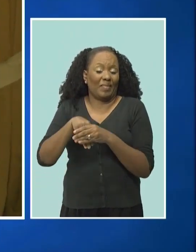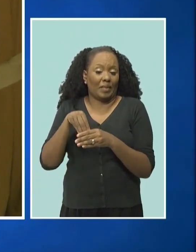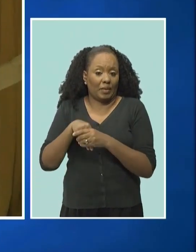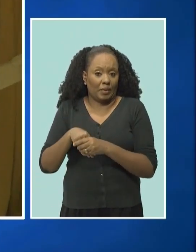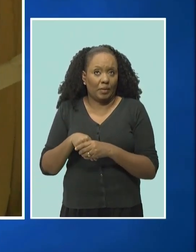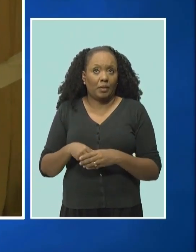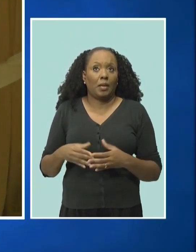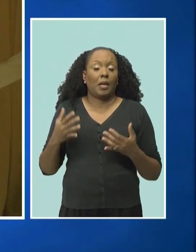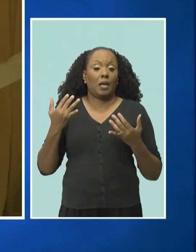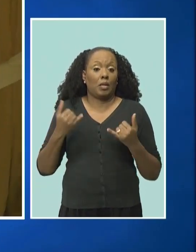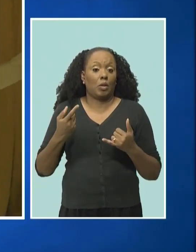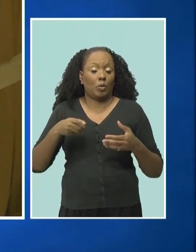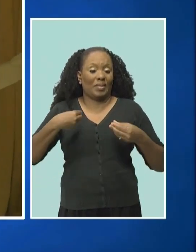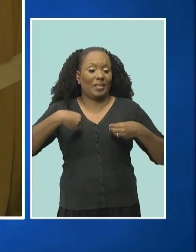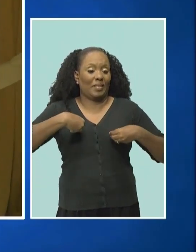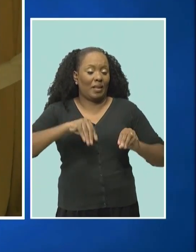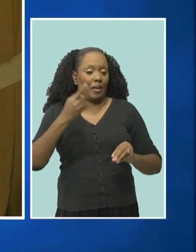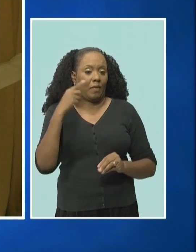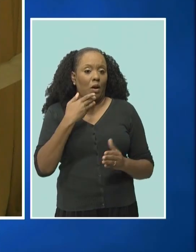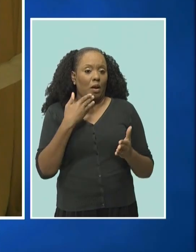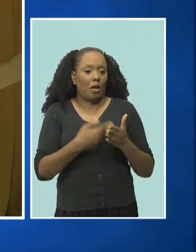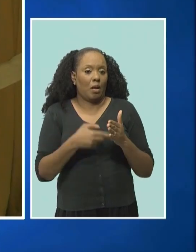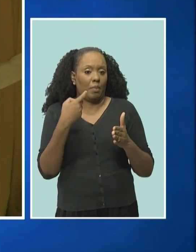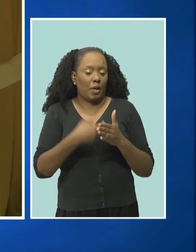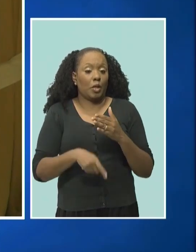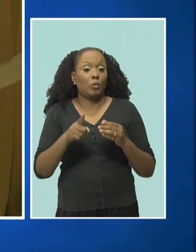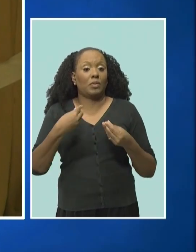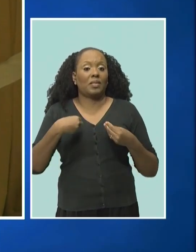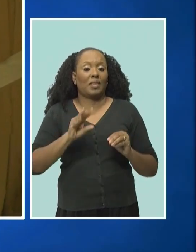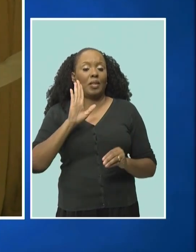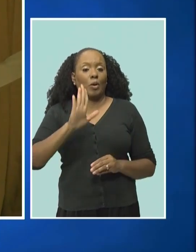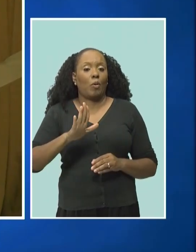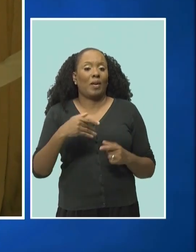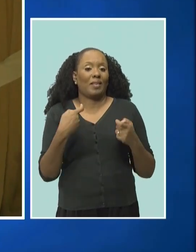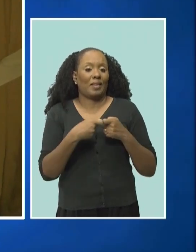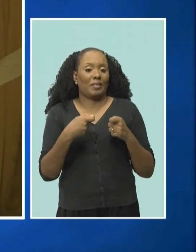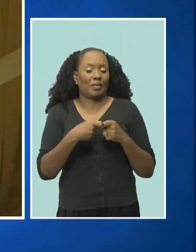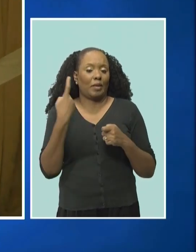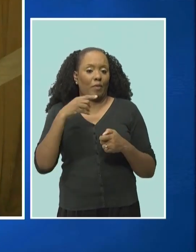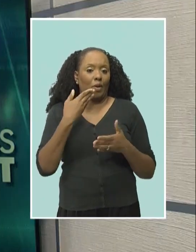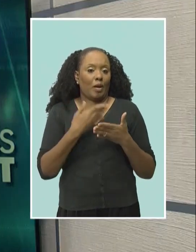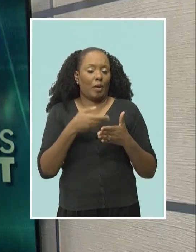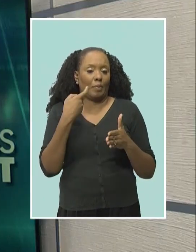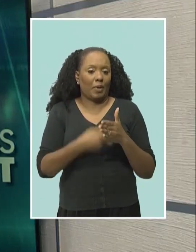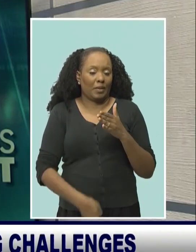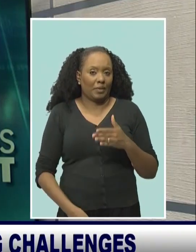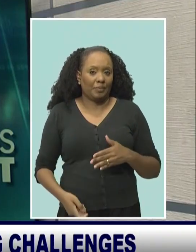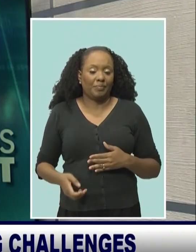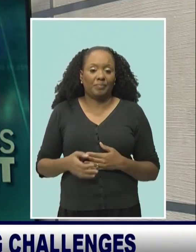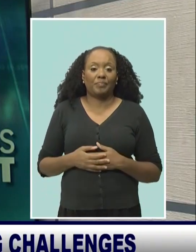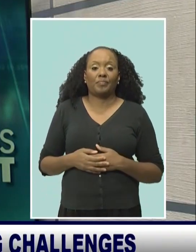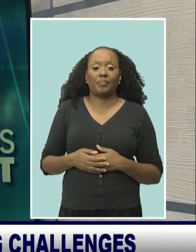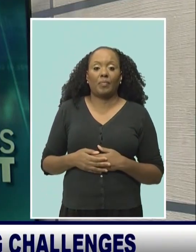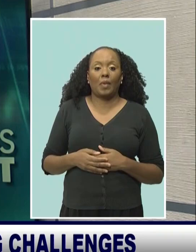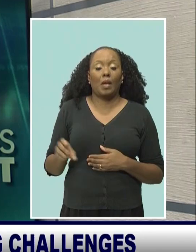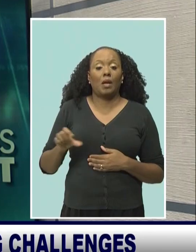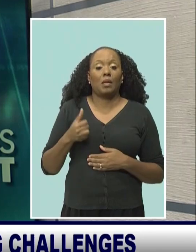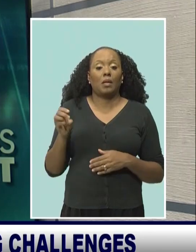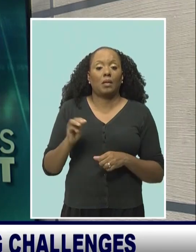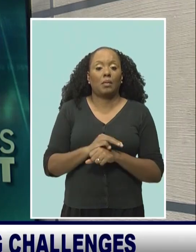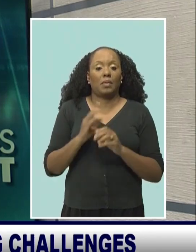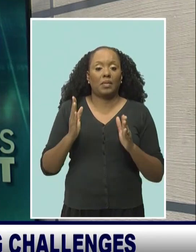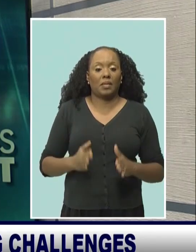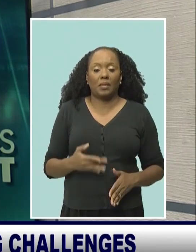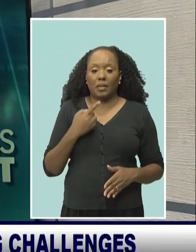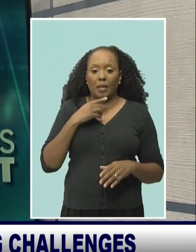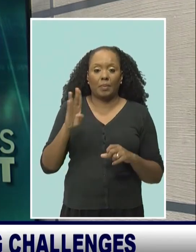you're selling it at a good price. You're selling the electricity at a good price. Minister of Ministry of Finance Ryan